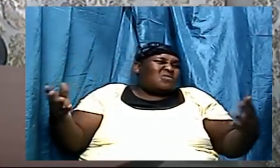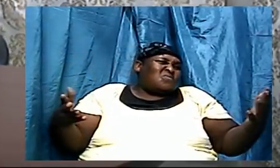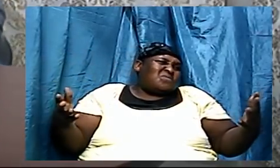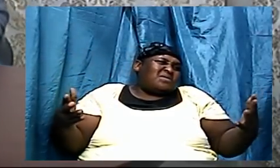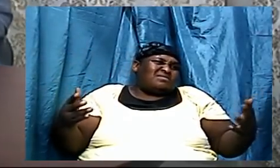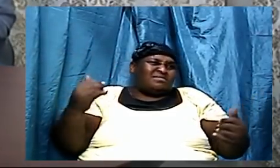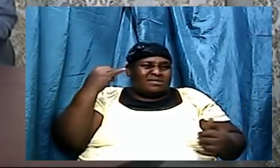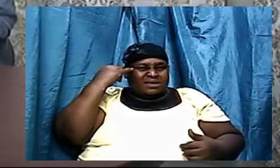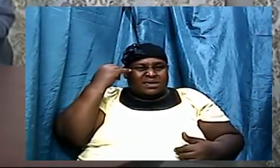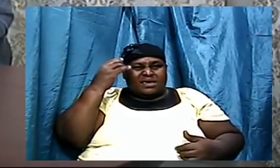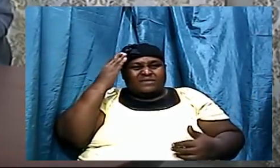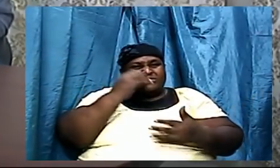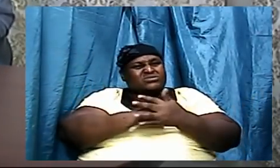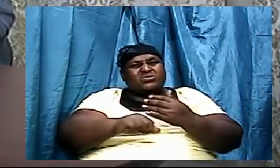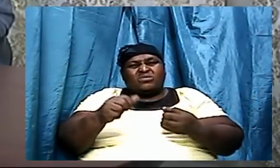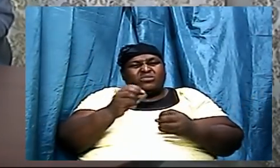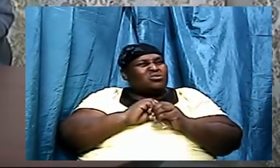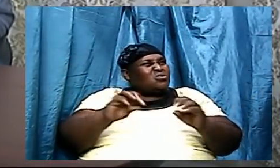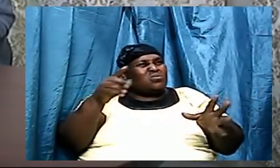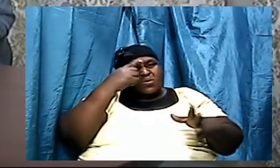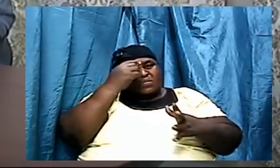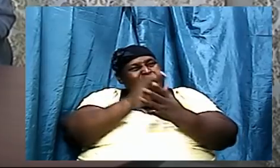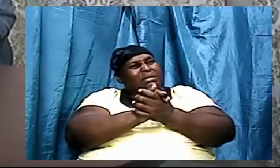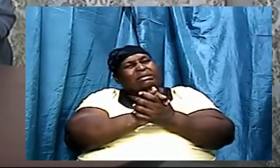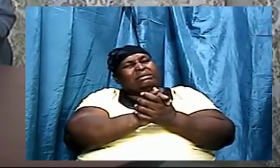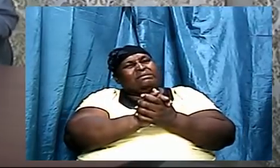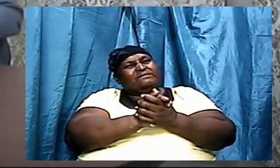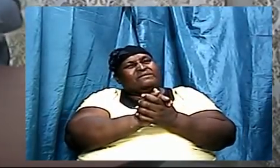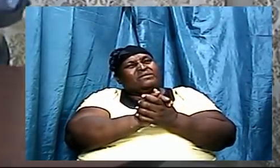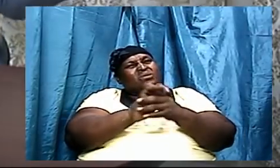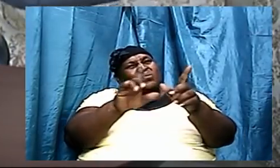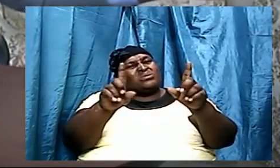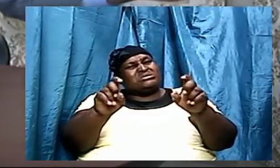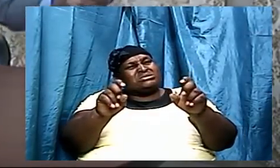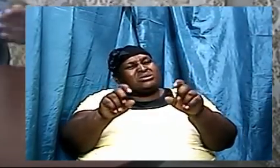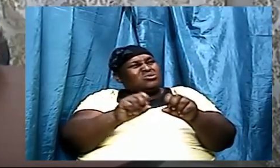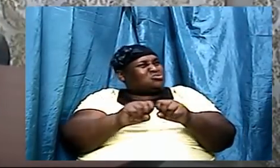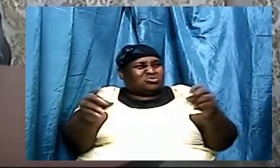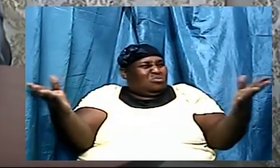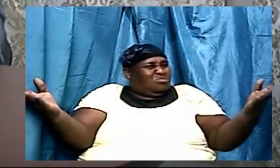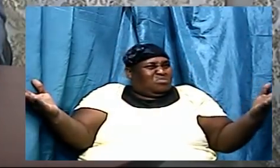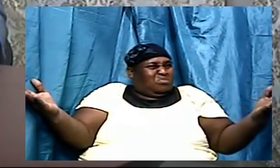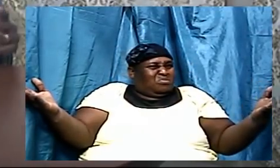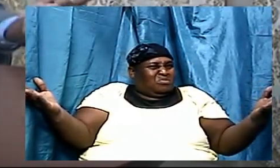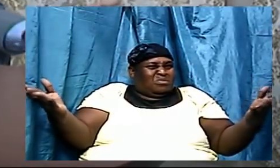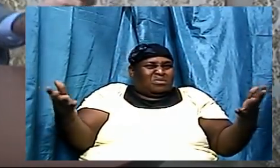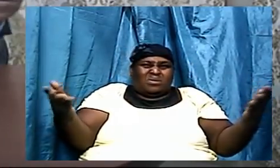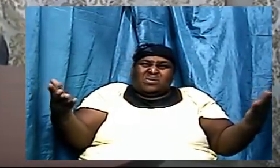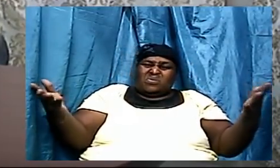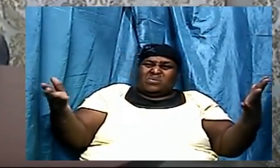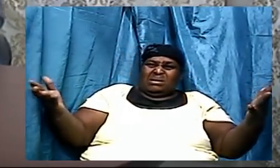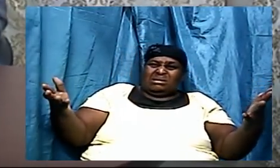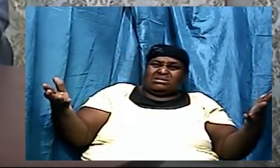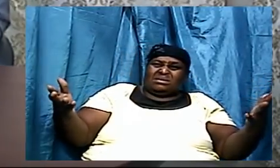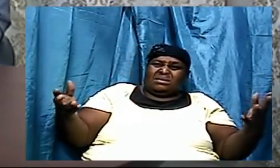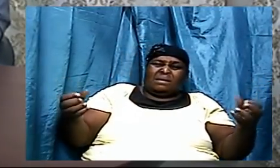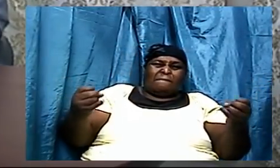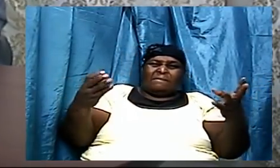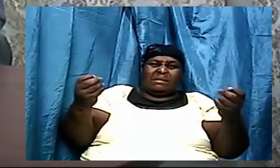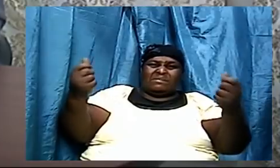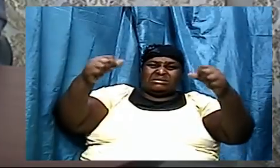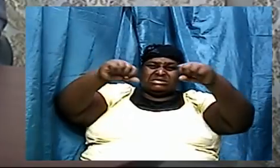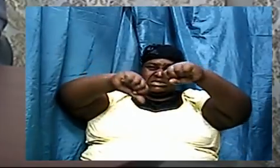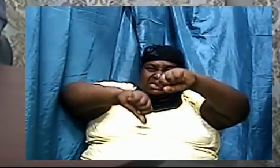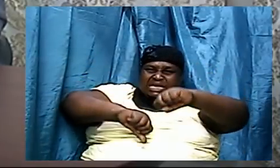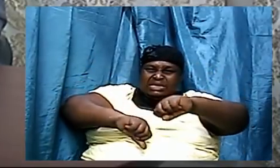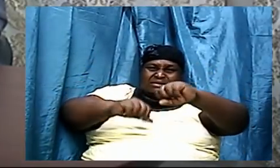believe so like a question so you have a lot of scientists out there who